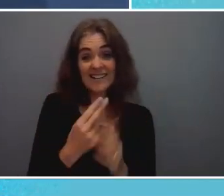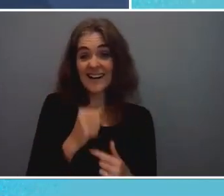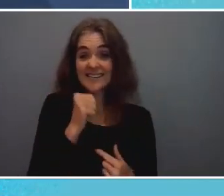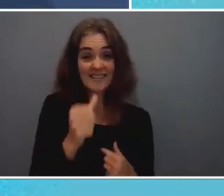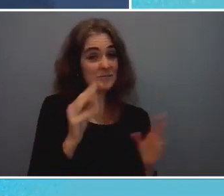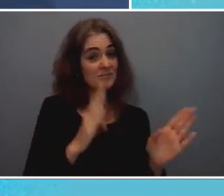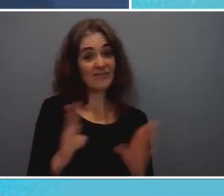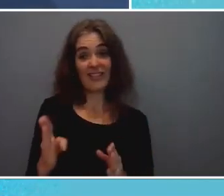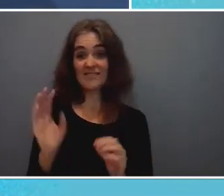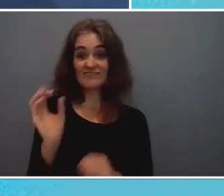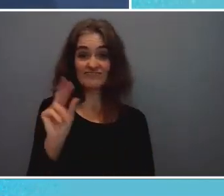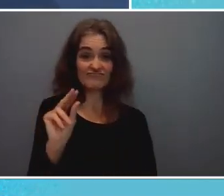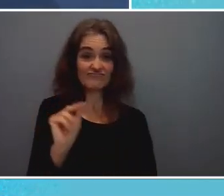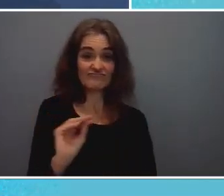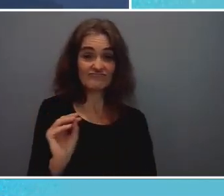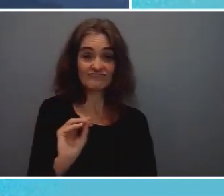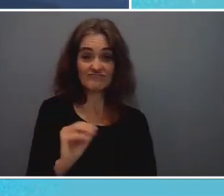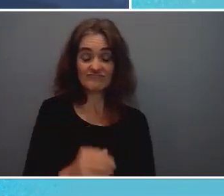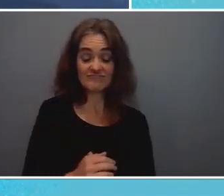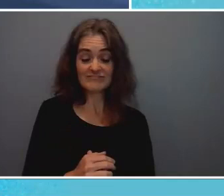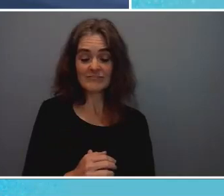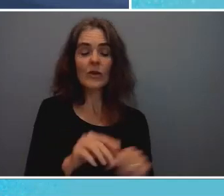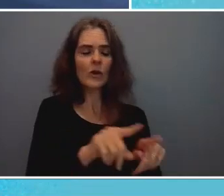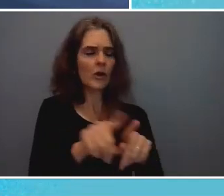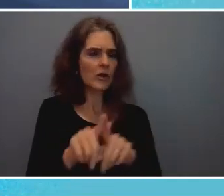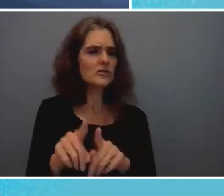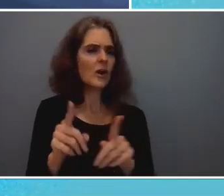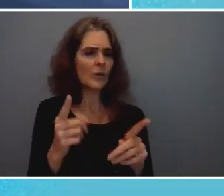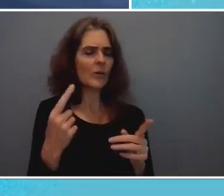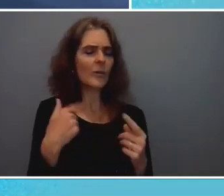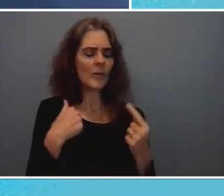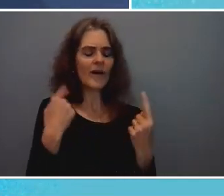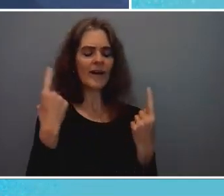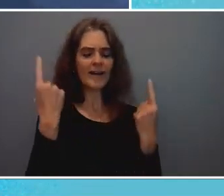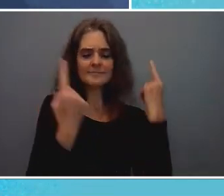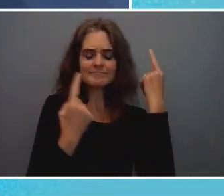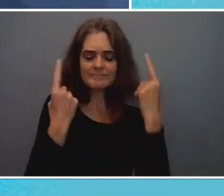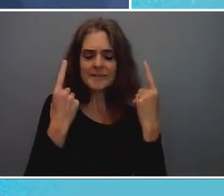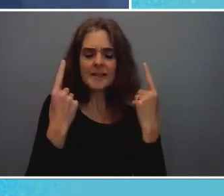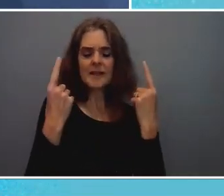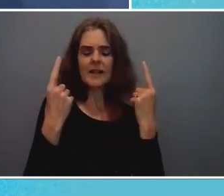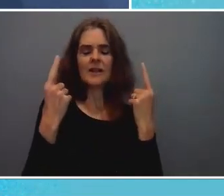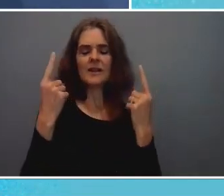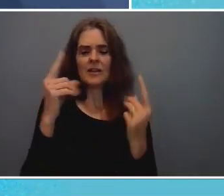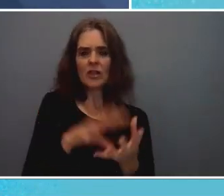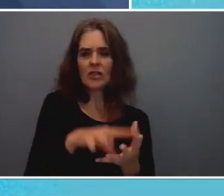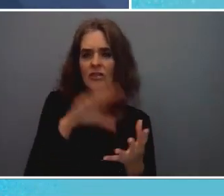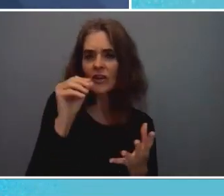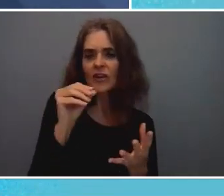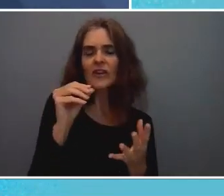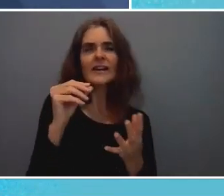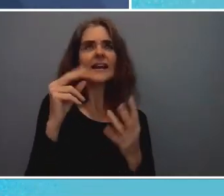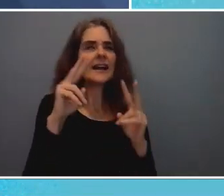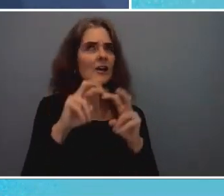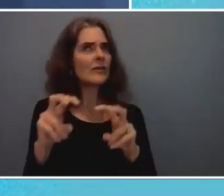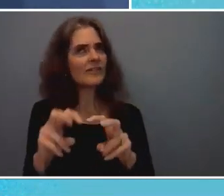But I do also, in addition to learning and reflecting, like numbers. So, I'm going to give you some numbers.